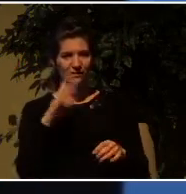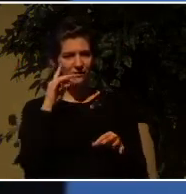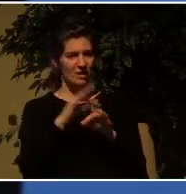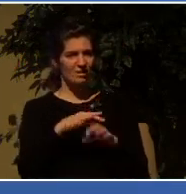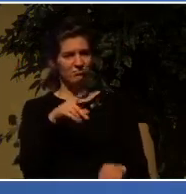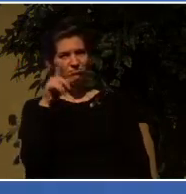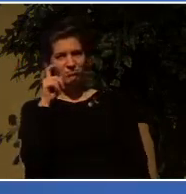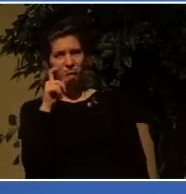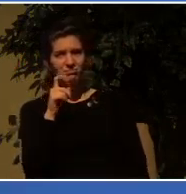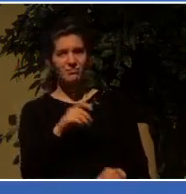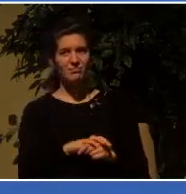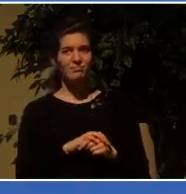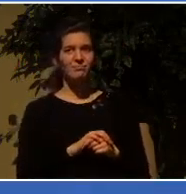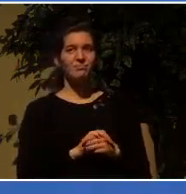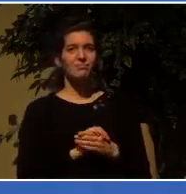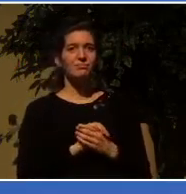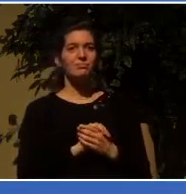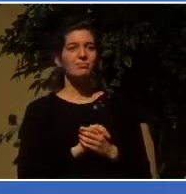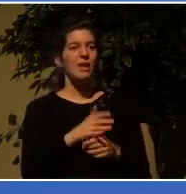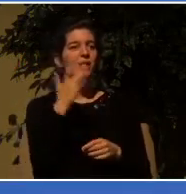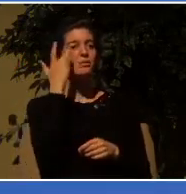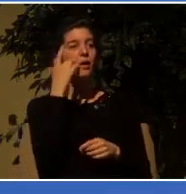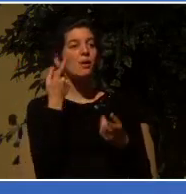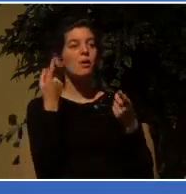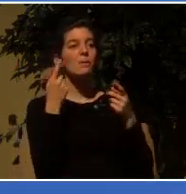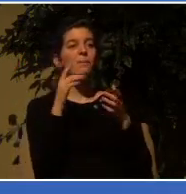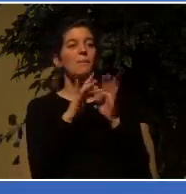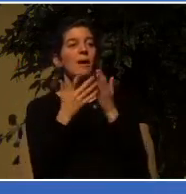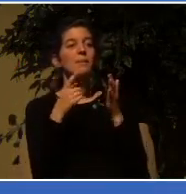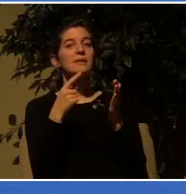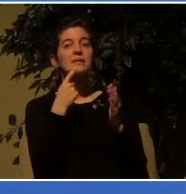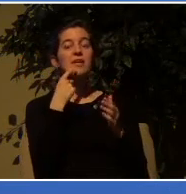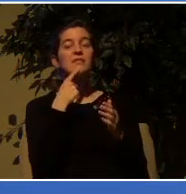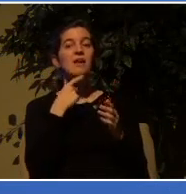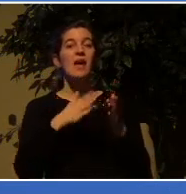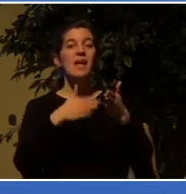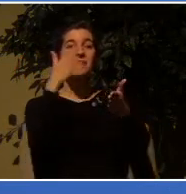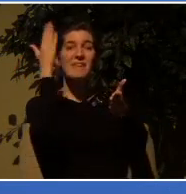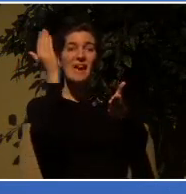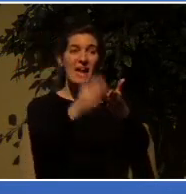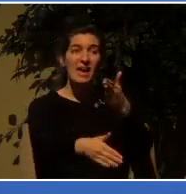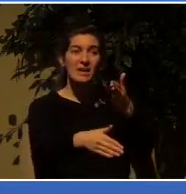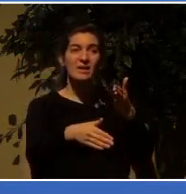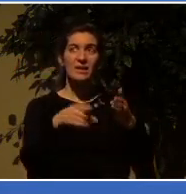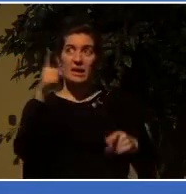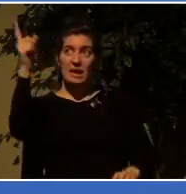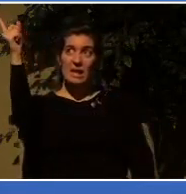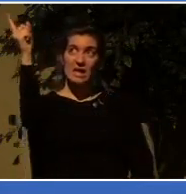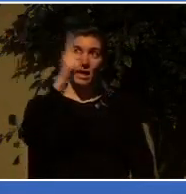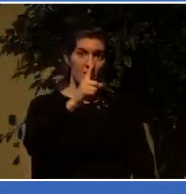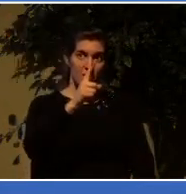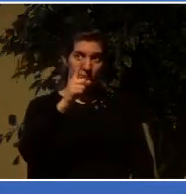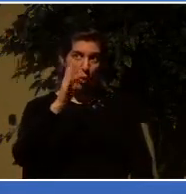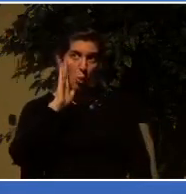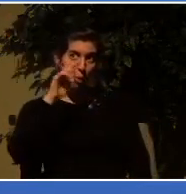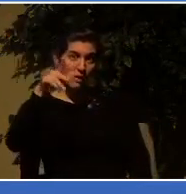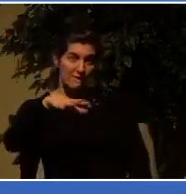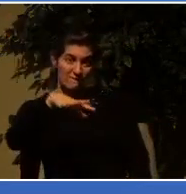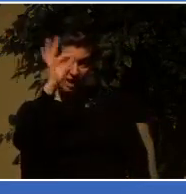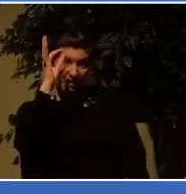when he comes, will he find faith on earth? What do you do with the fact